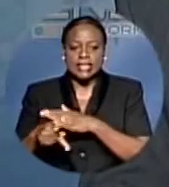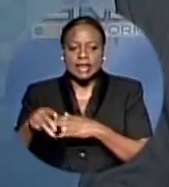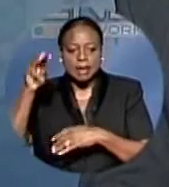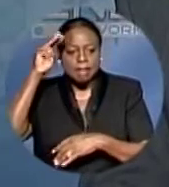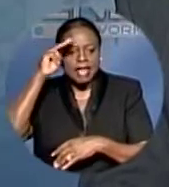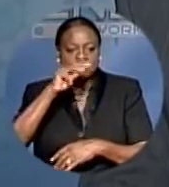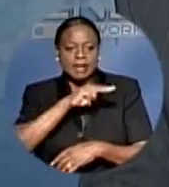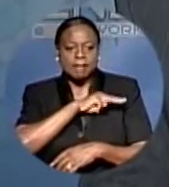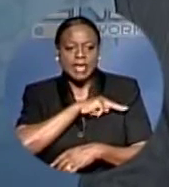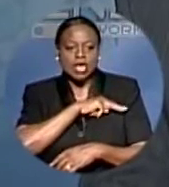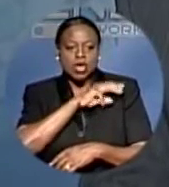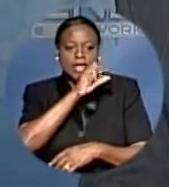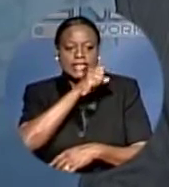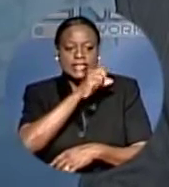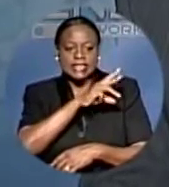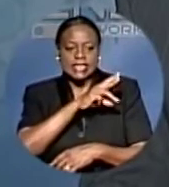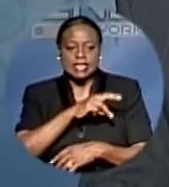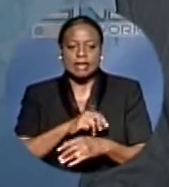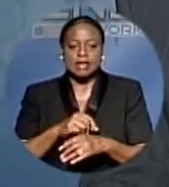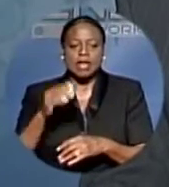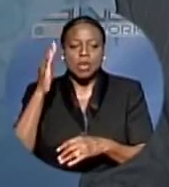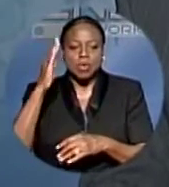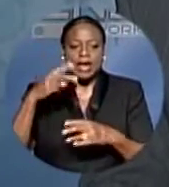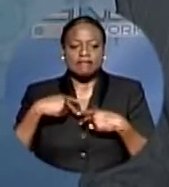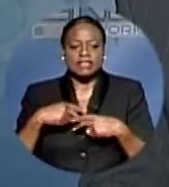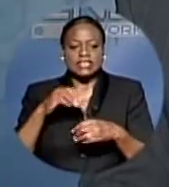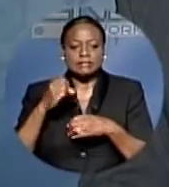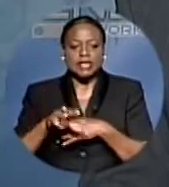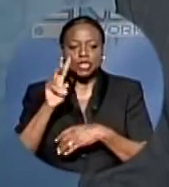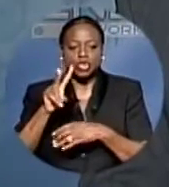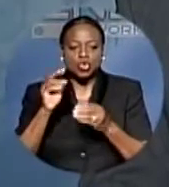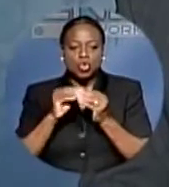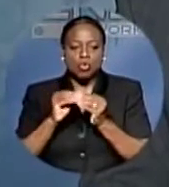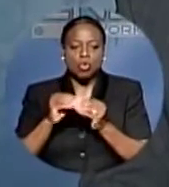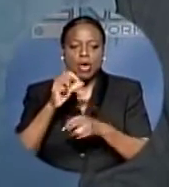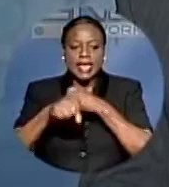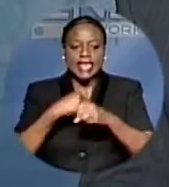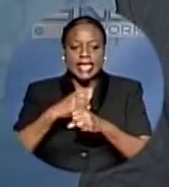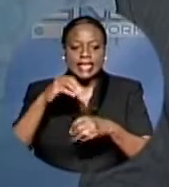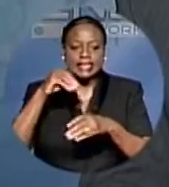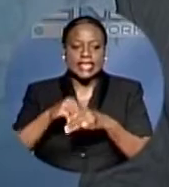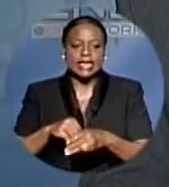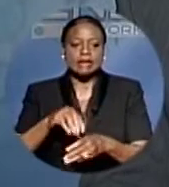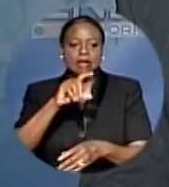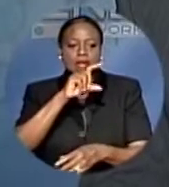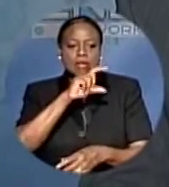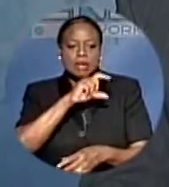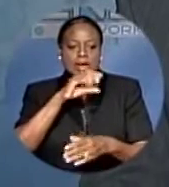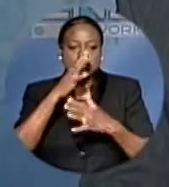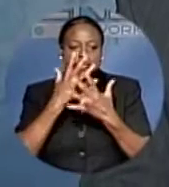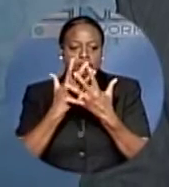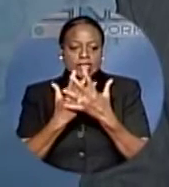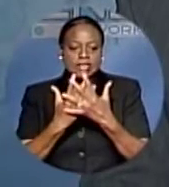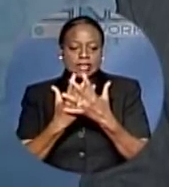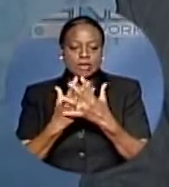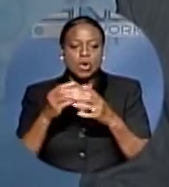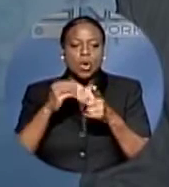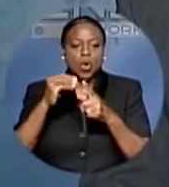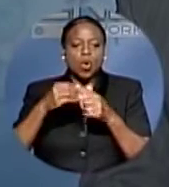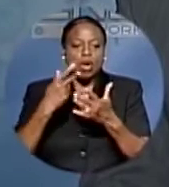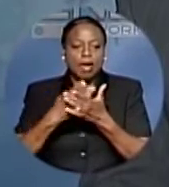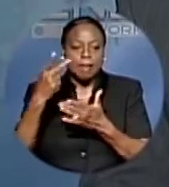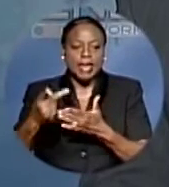,000, or he will have to spend two more years in prison. This after the Court of Appeal dismissed his appeal against a three-year prison